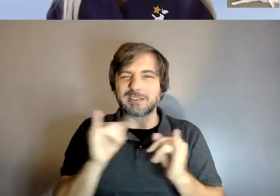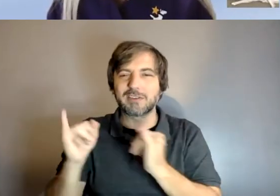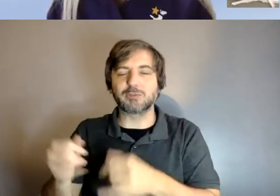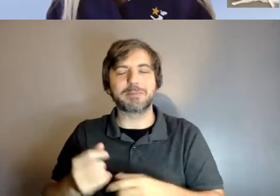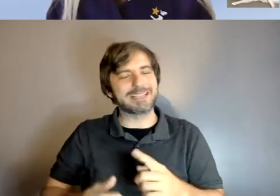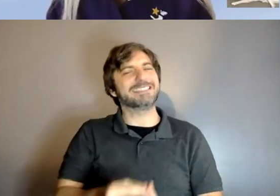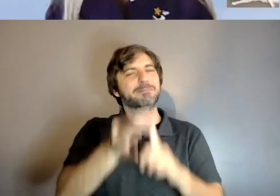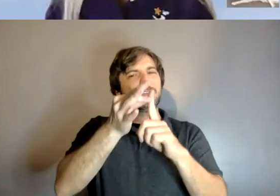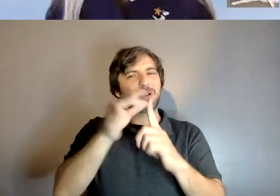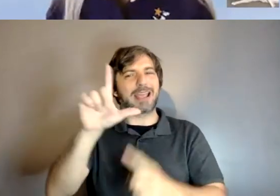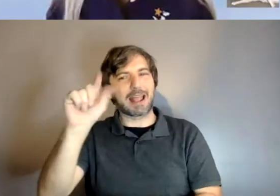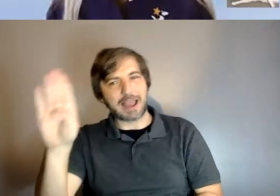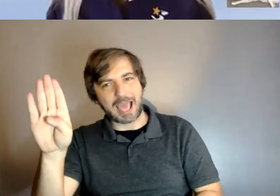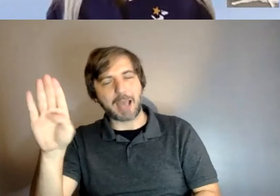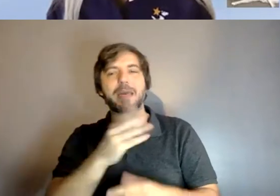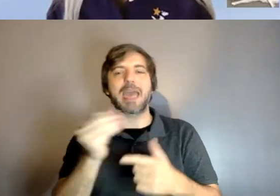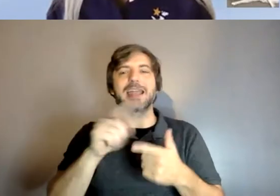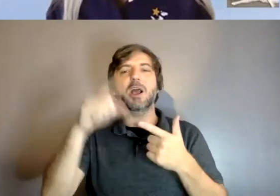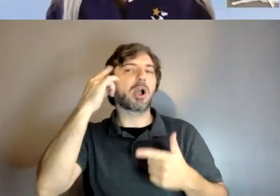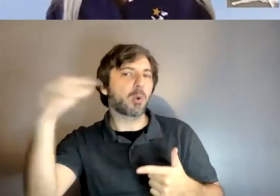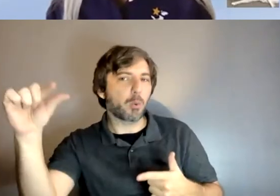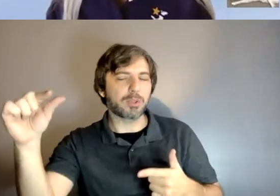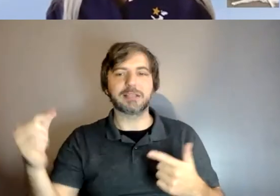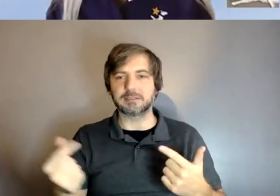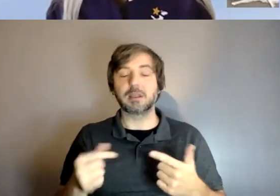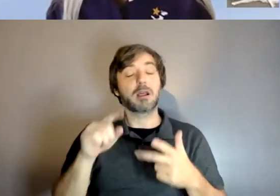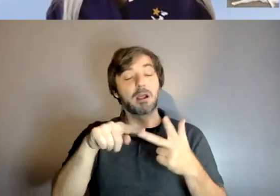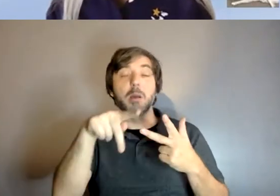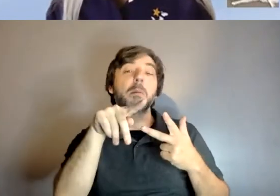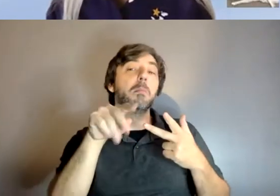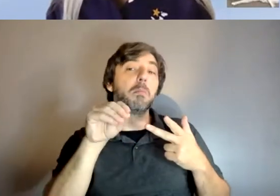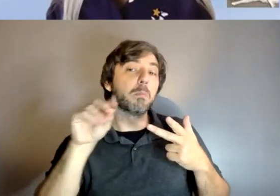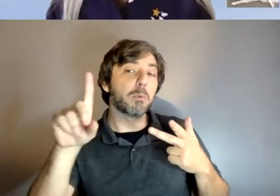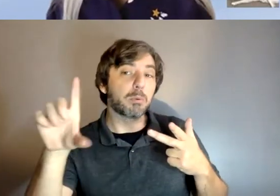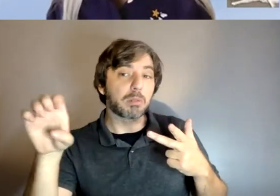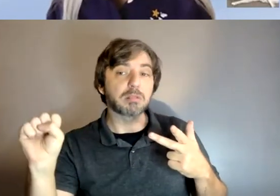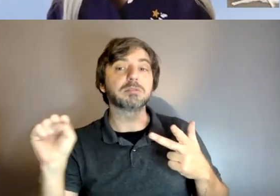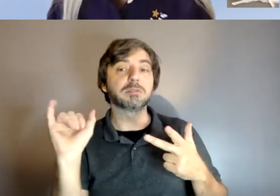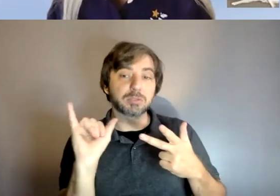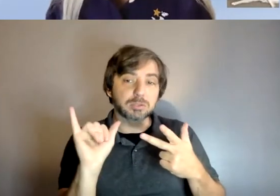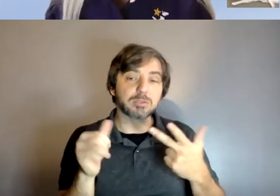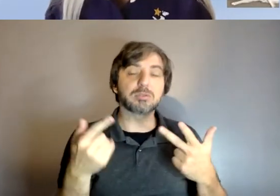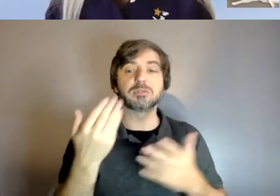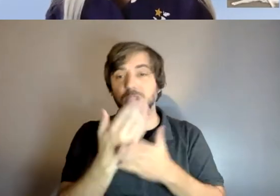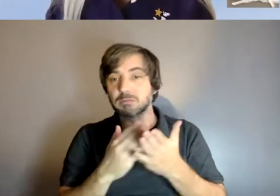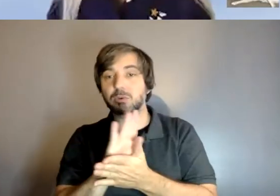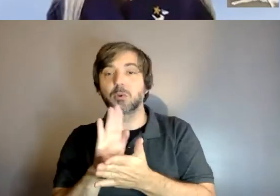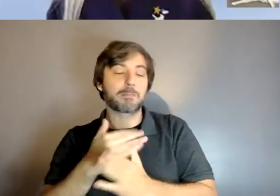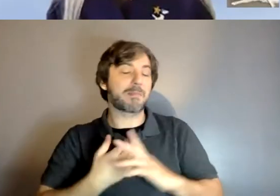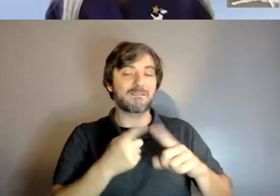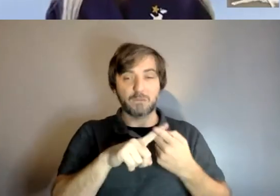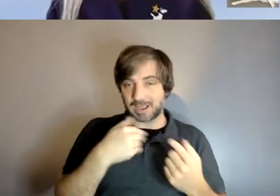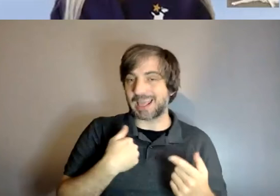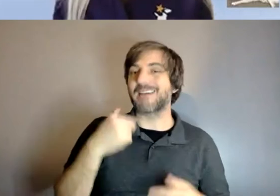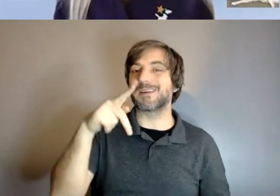goldens and lab golden mixes i know there are poodles as well there are a schools i've heard of my friend has a poodle she's she lives in nevada